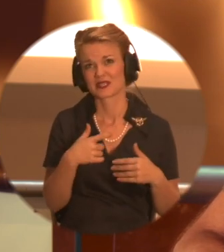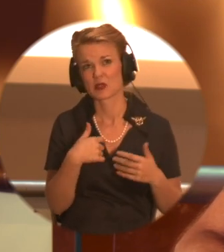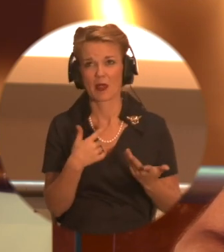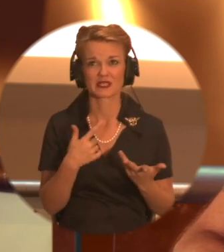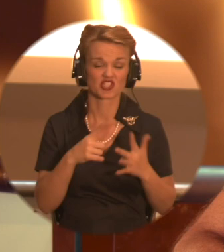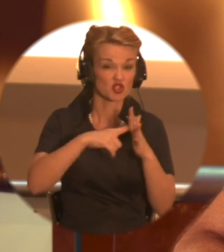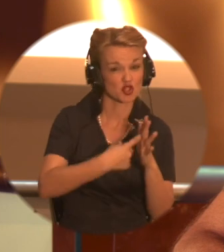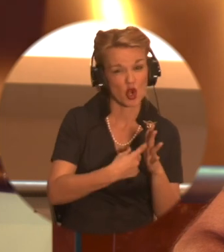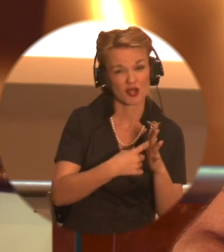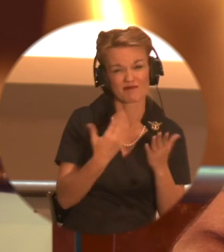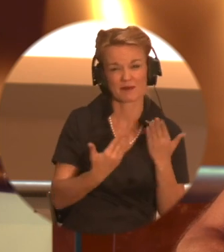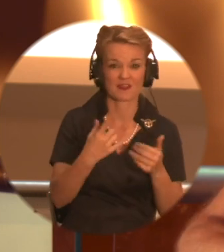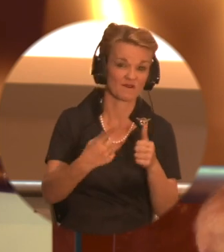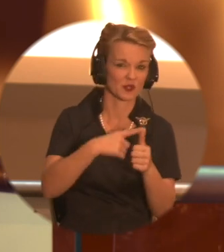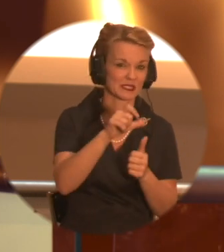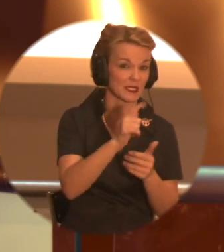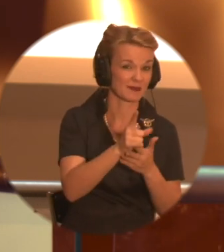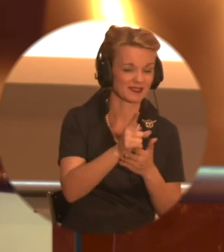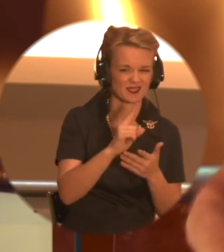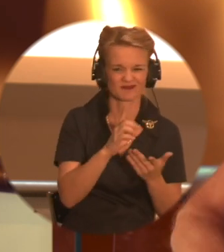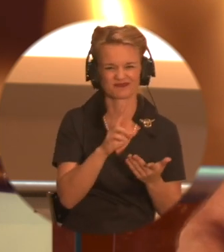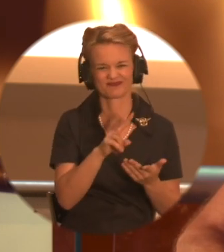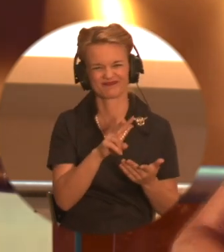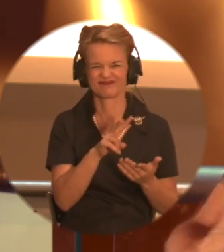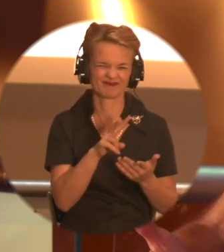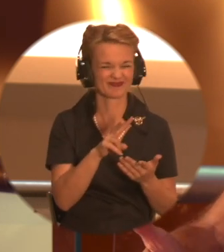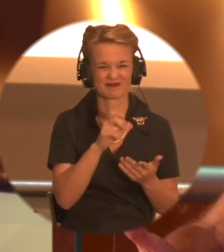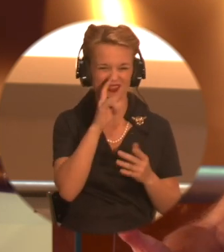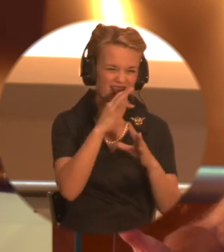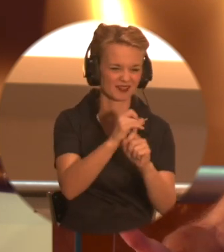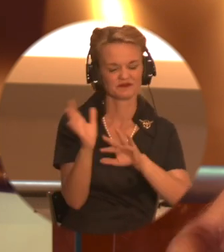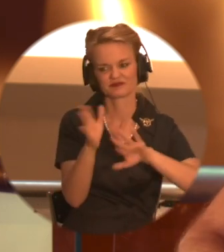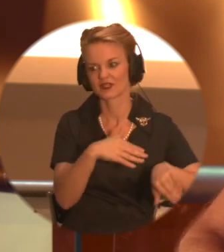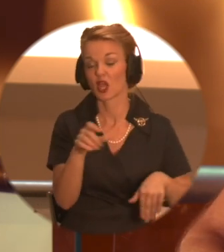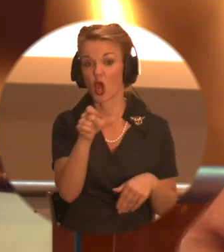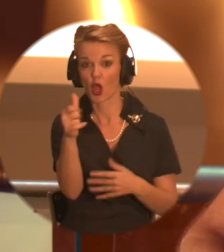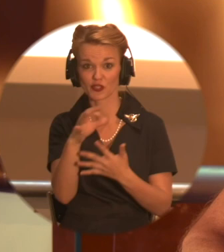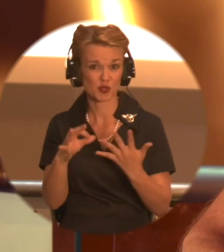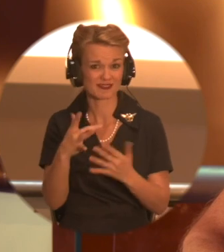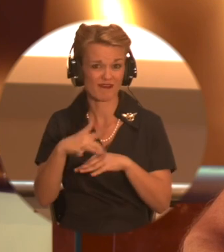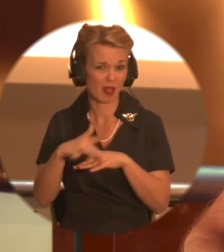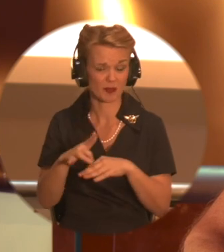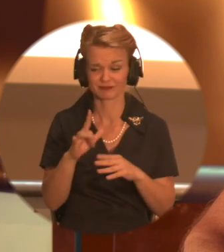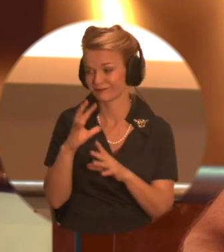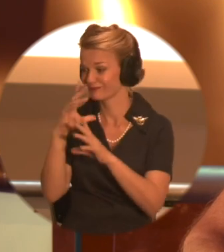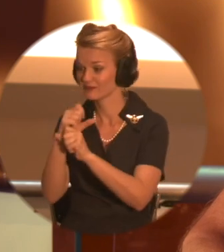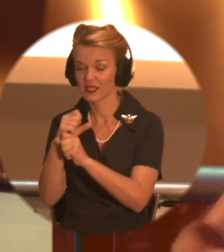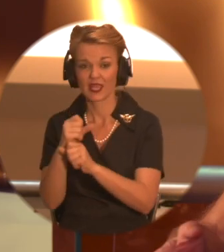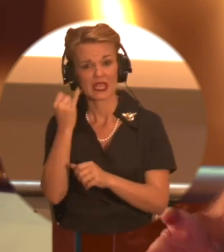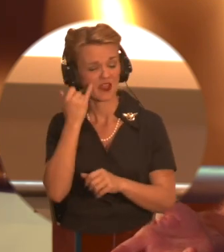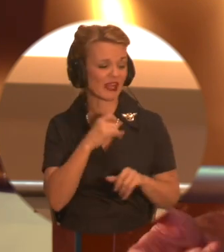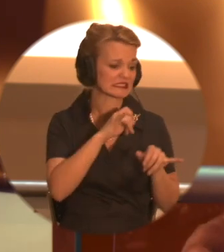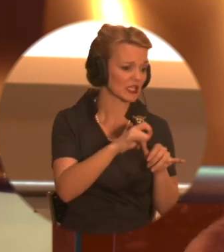the first 10 minutes of an episode and say, this is not grabbing me, you know? Because there are other choices. hundred percent. Uh, and maybe if I'd stuck with